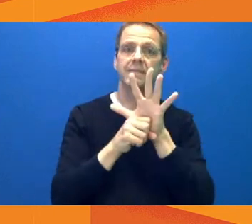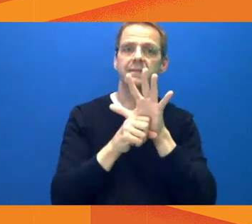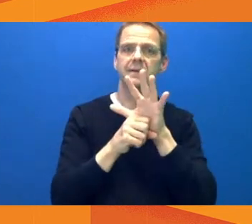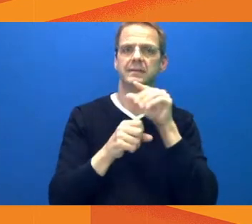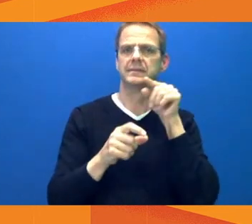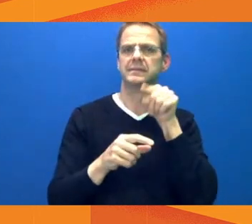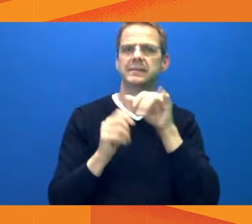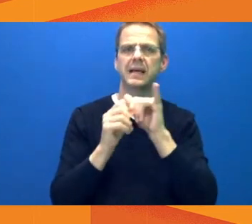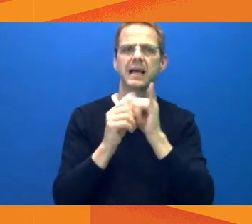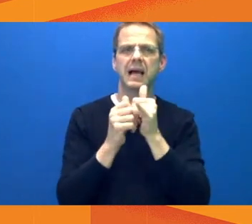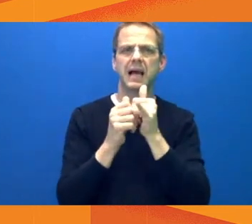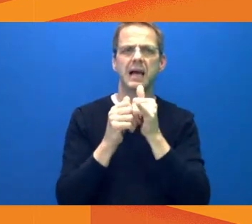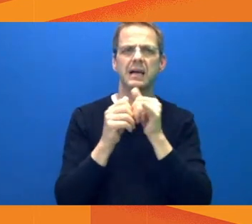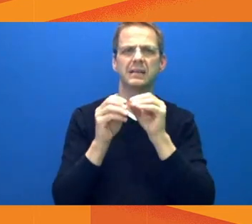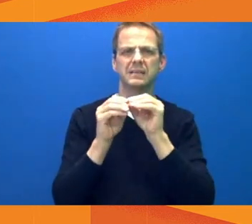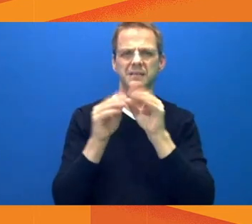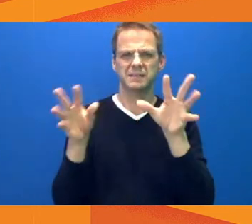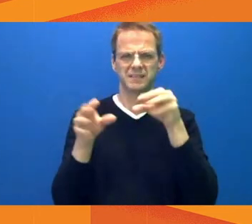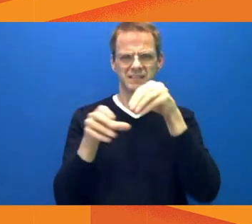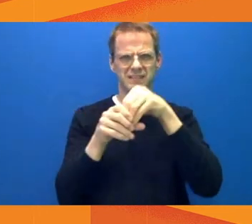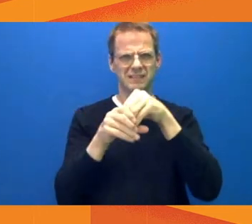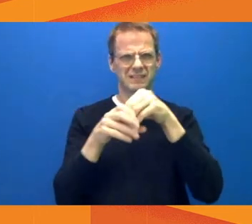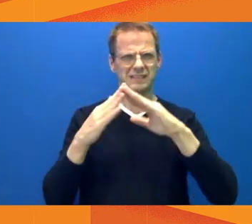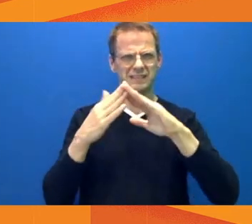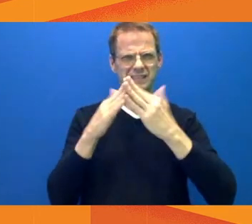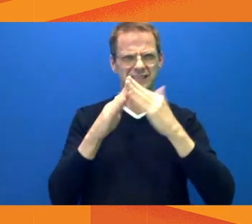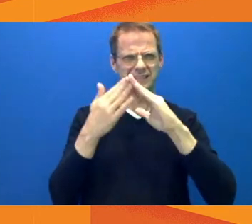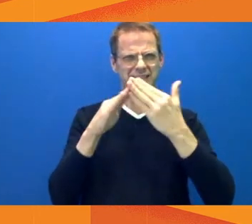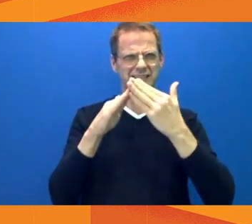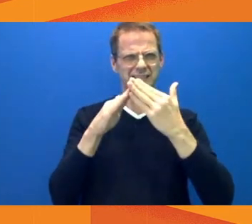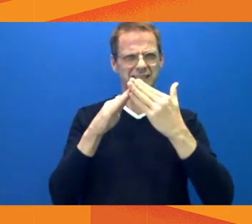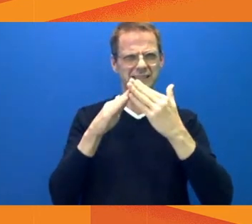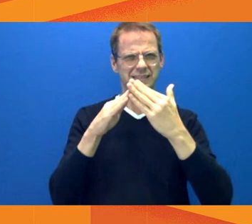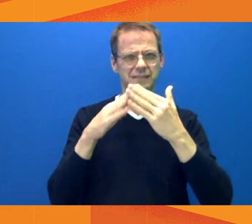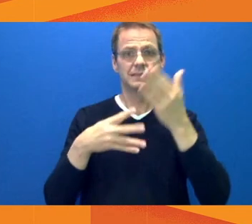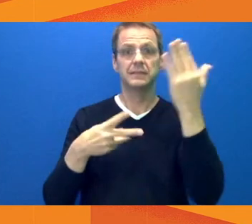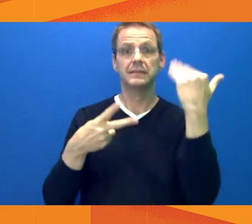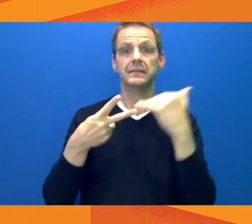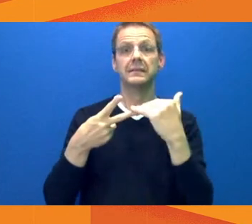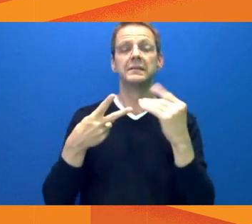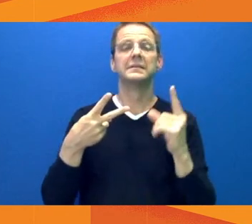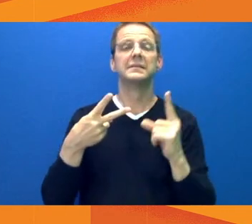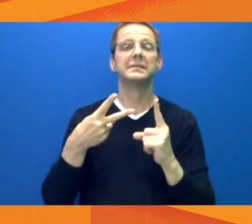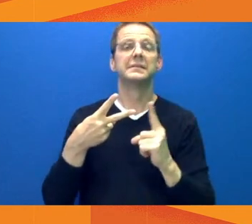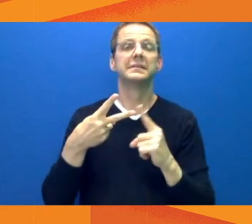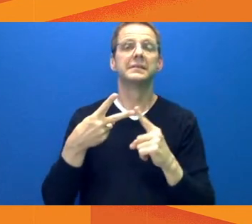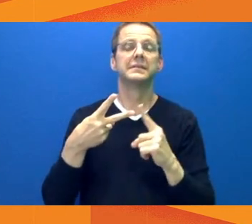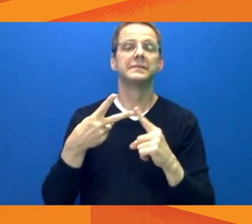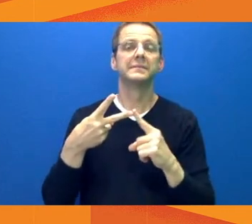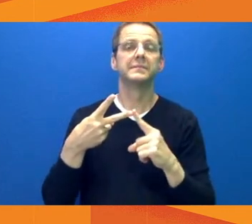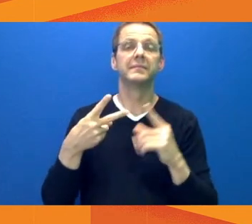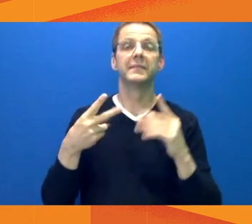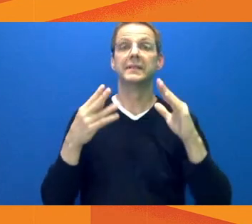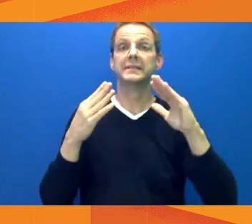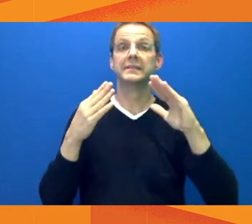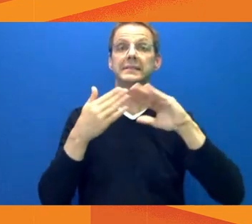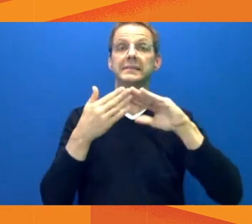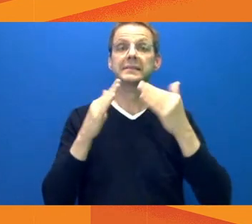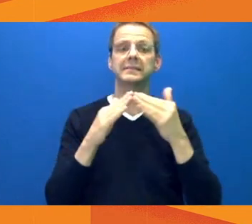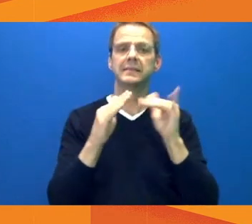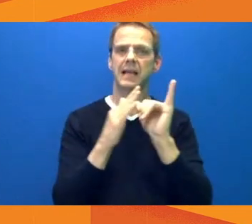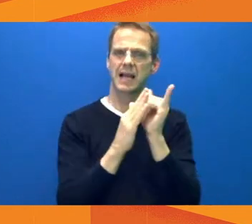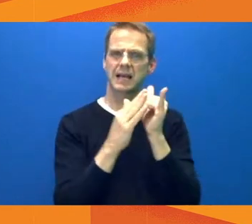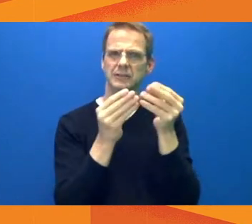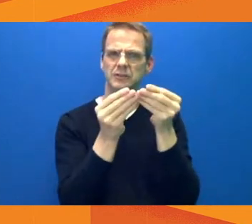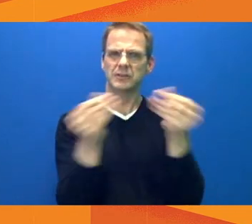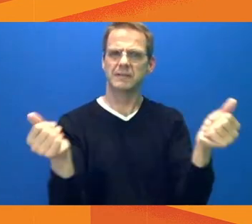metrics we will use to assess community recovery. There are a number of different things happening in our community, all of which are changing the